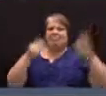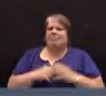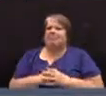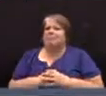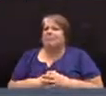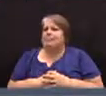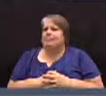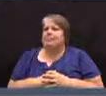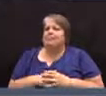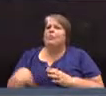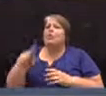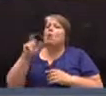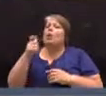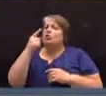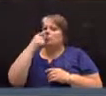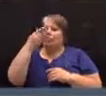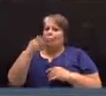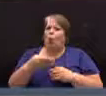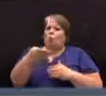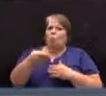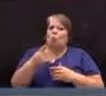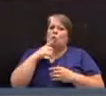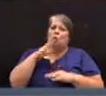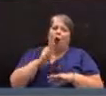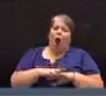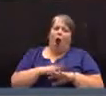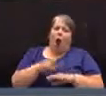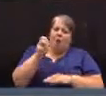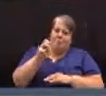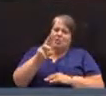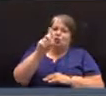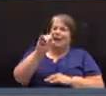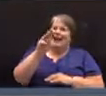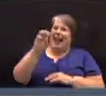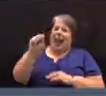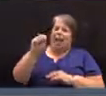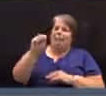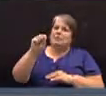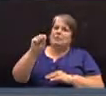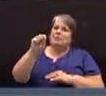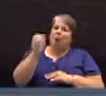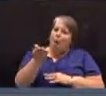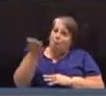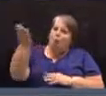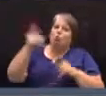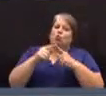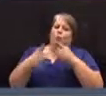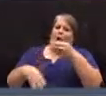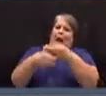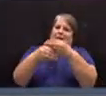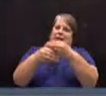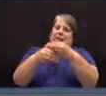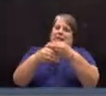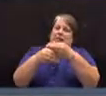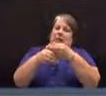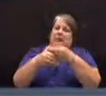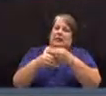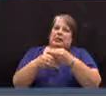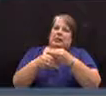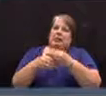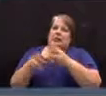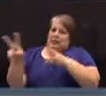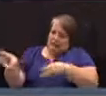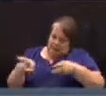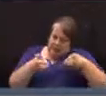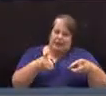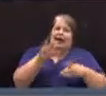The question before you is on the dime motion to amend to appropriate